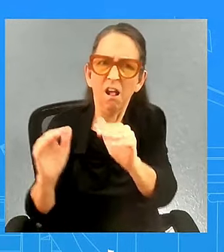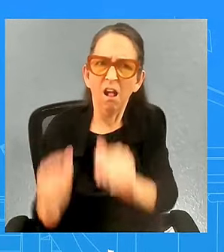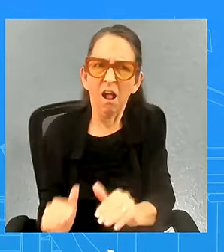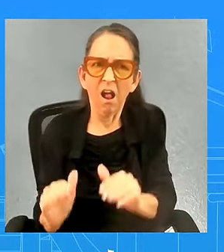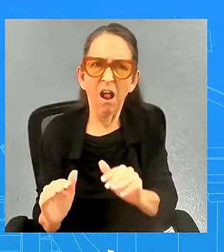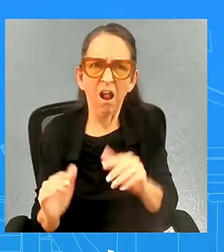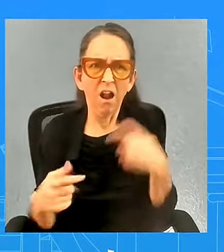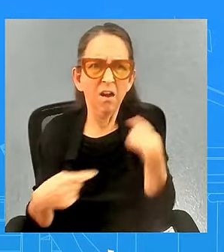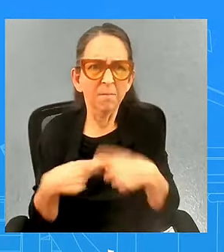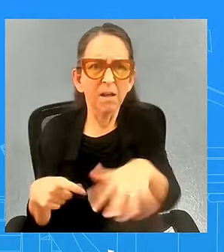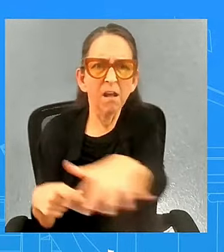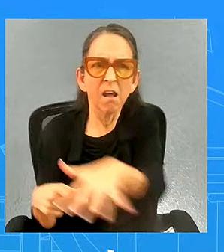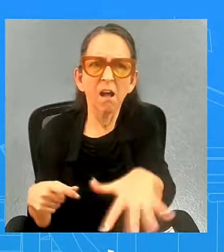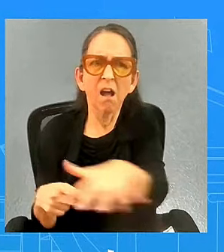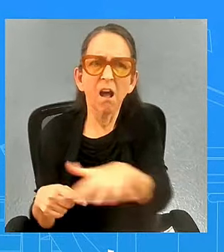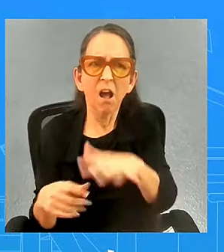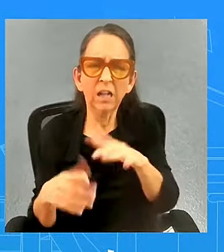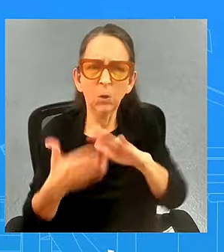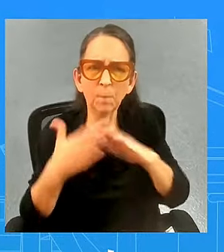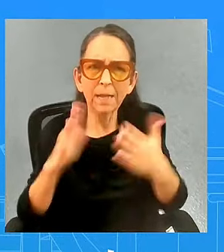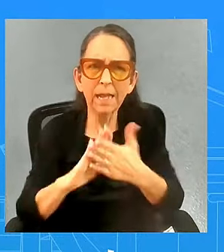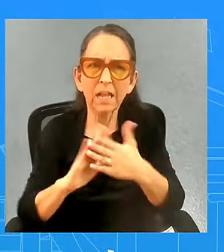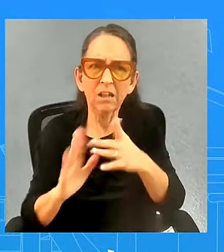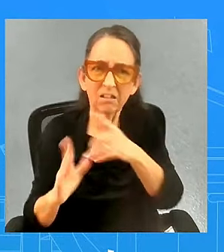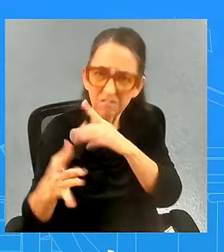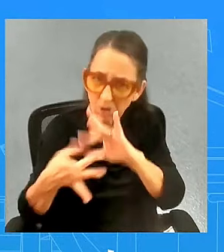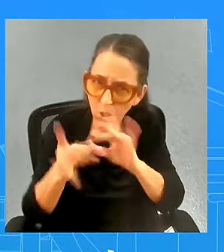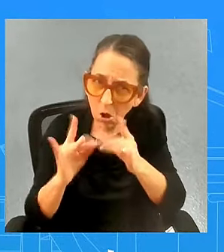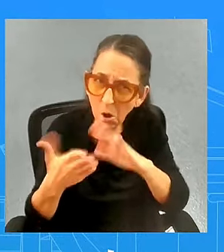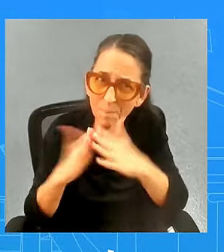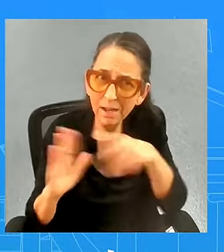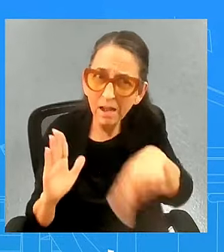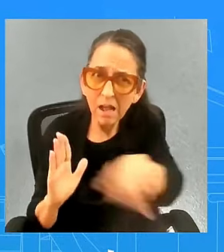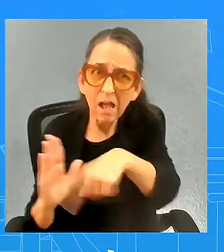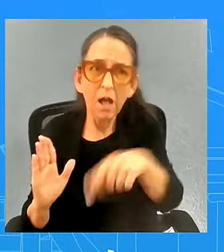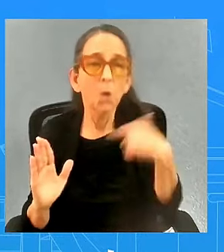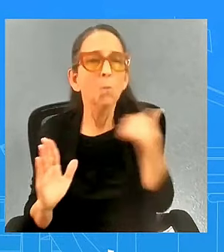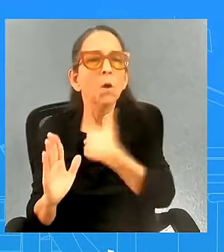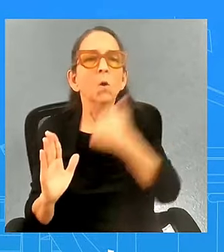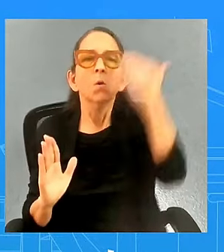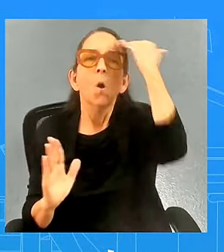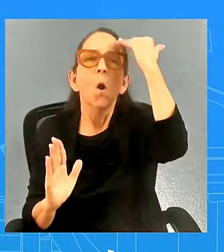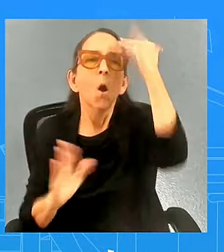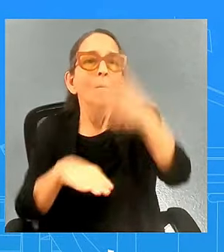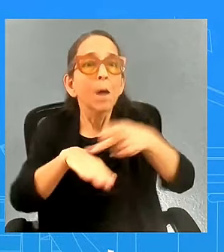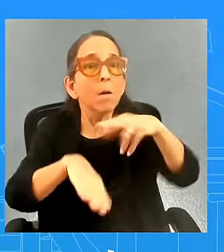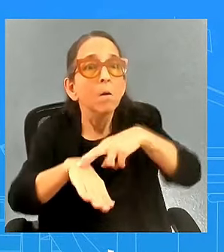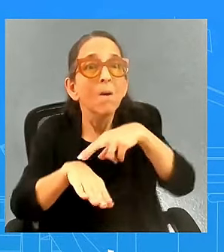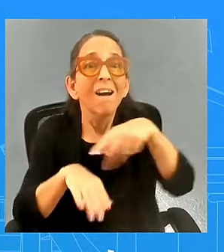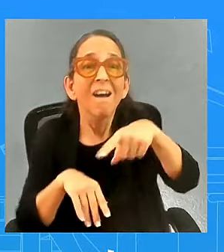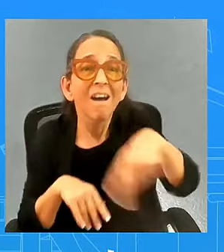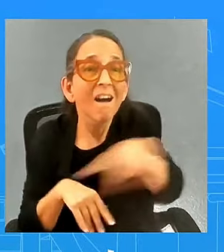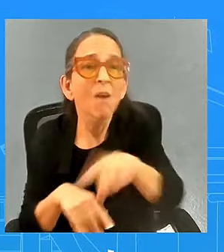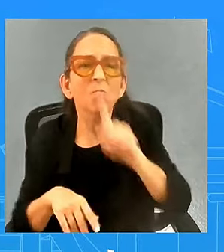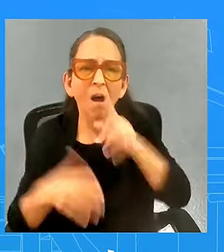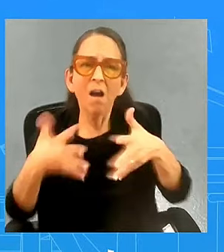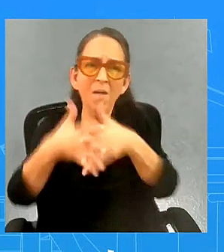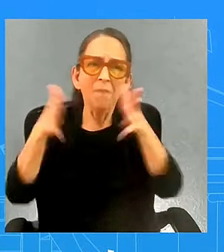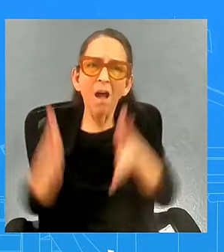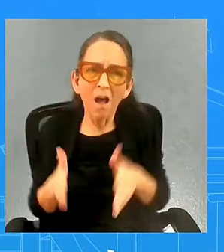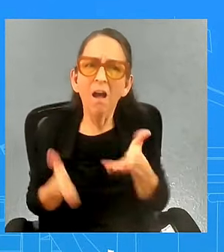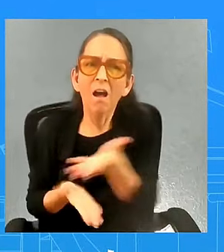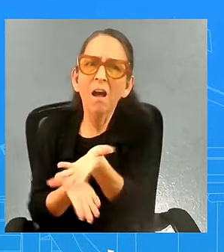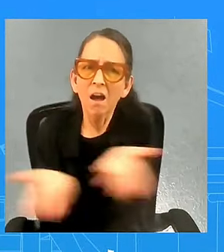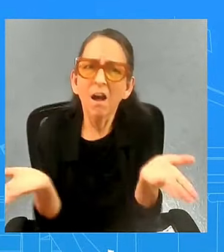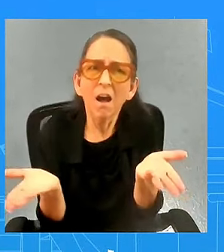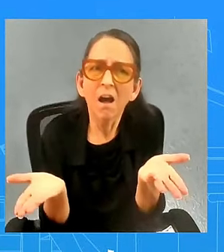by the way you know and i know you all know this puerto ricans are americans uh and uh he wanted to